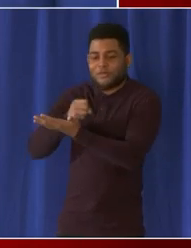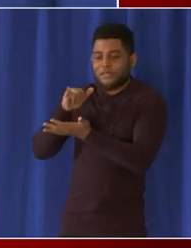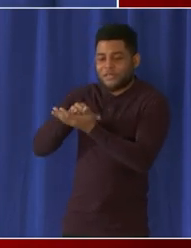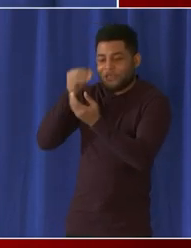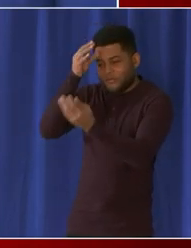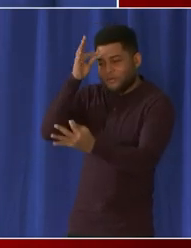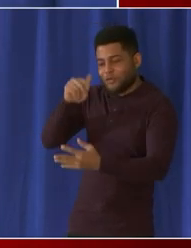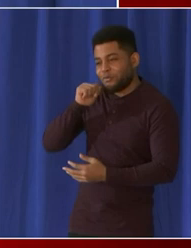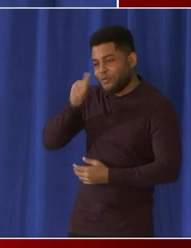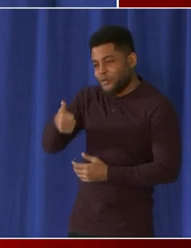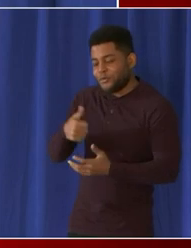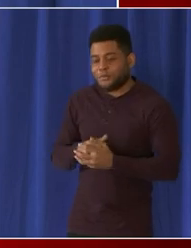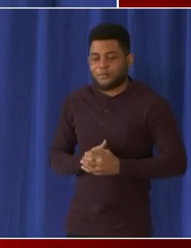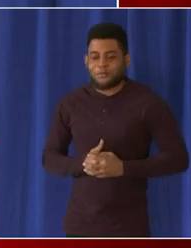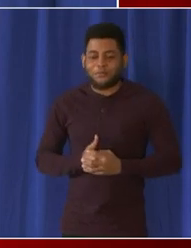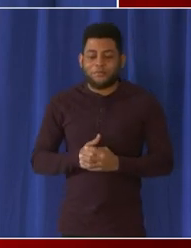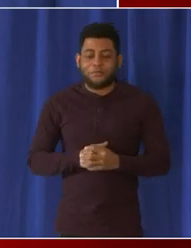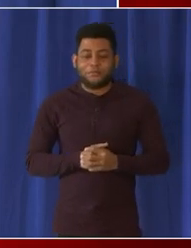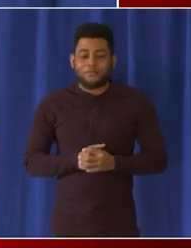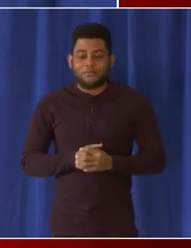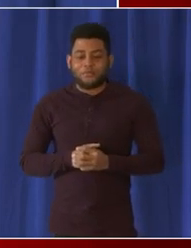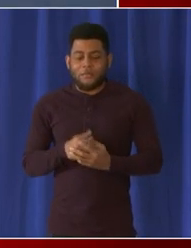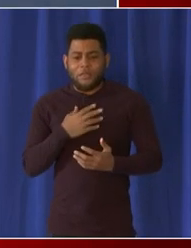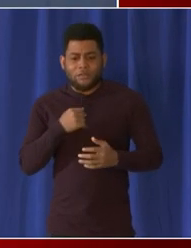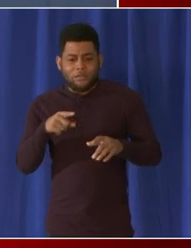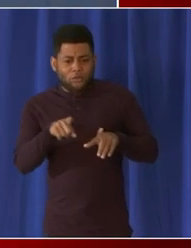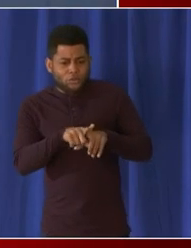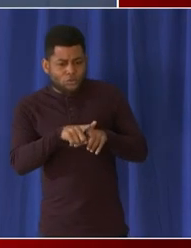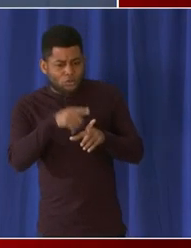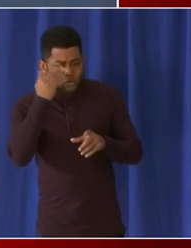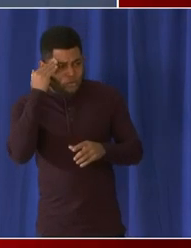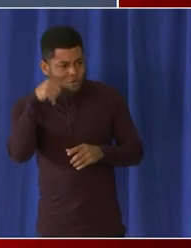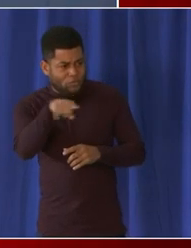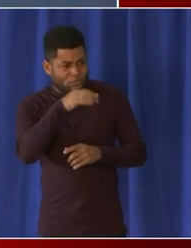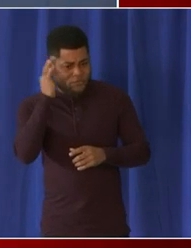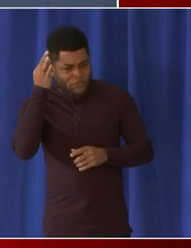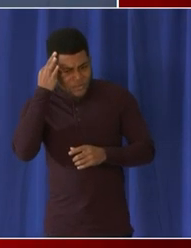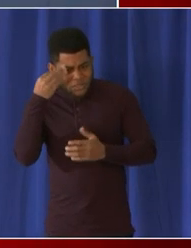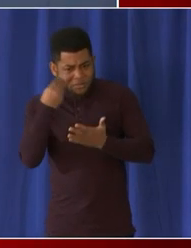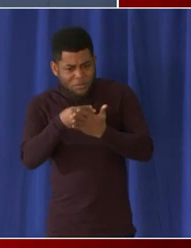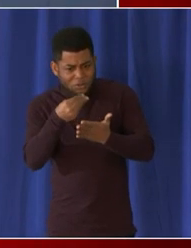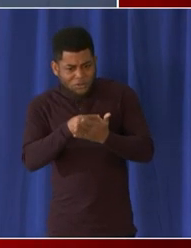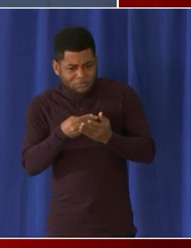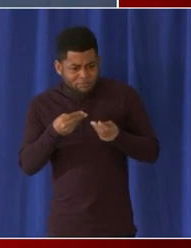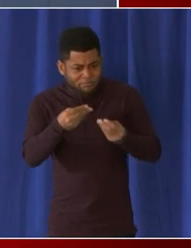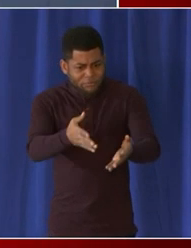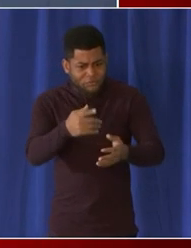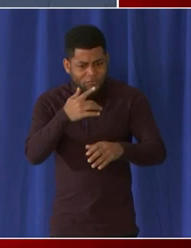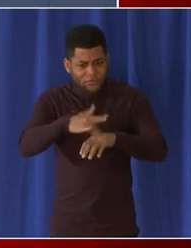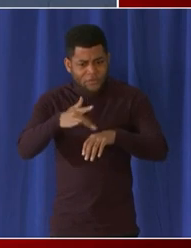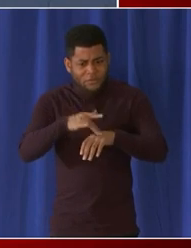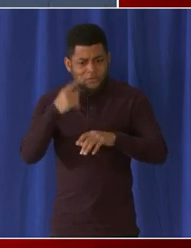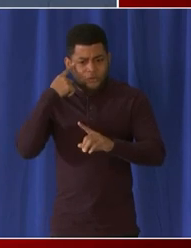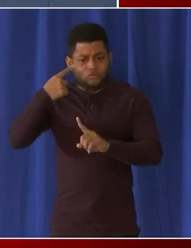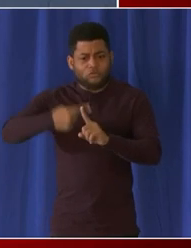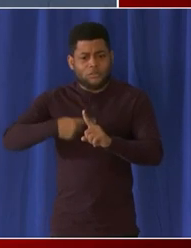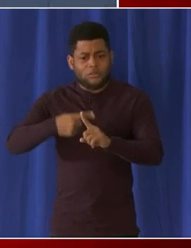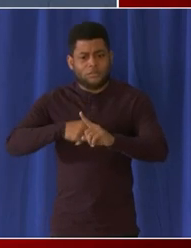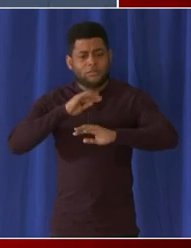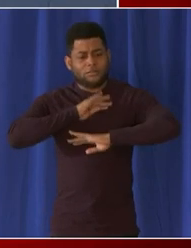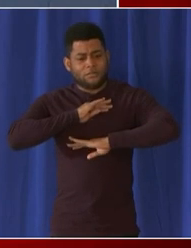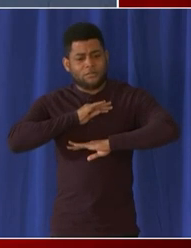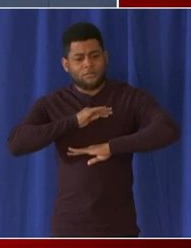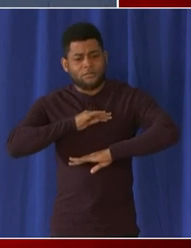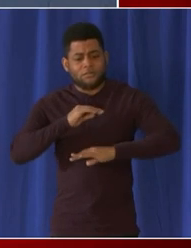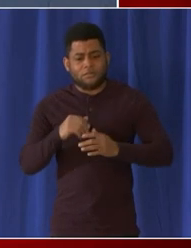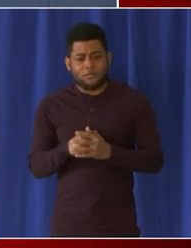million dollars and federal money that the city received for rent relief how is that money going to be used will you reopen the state